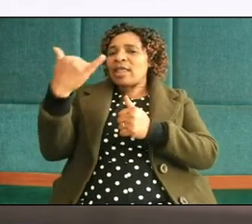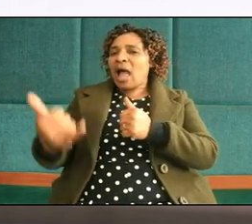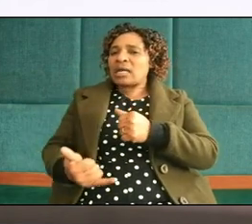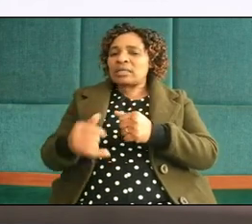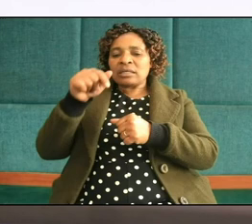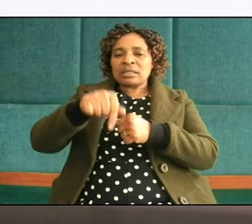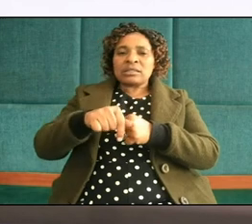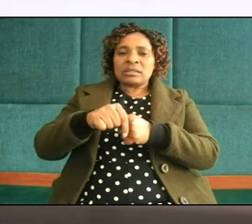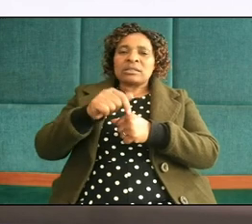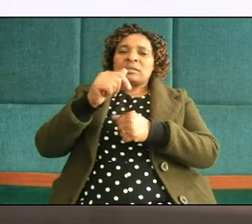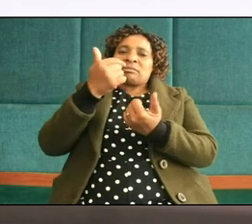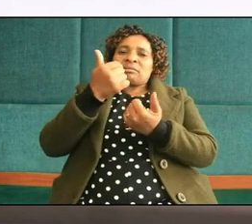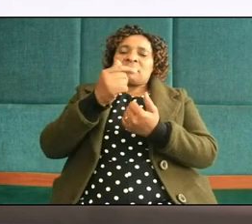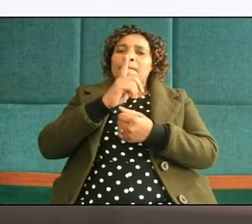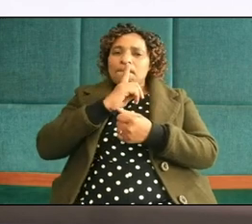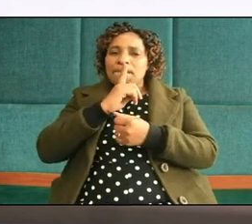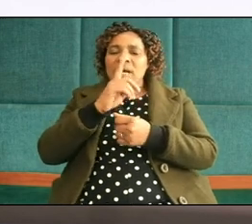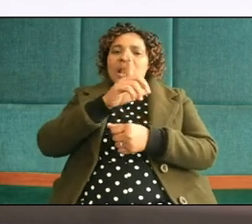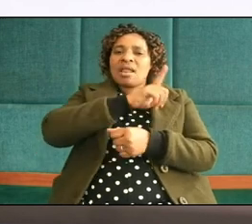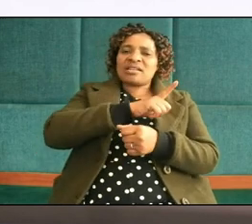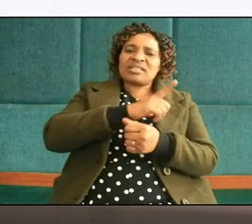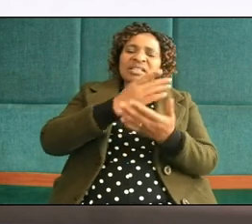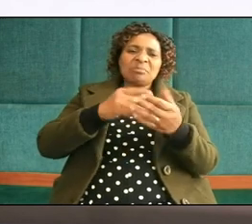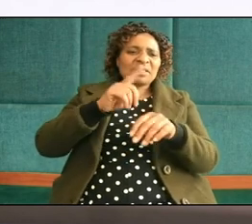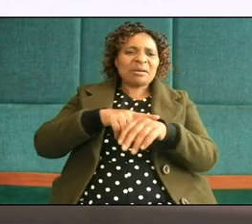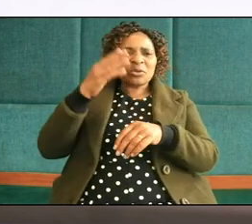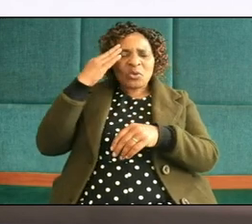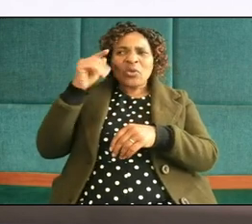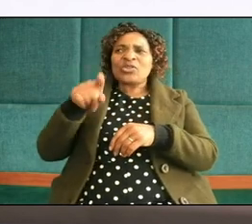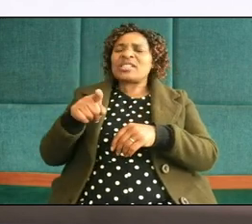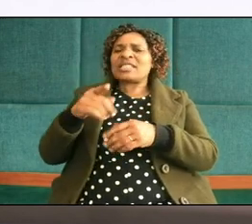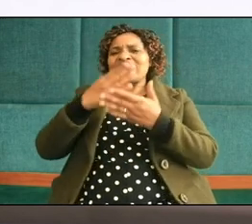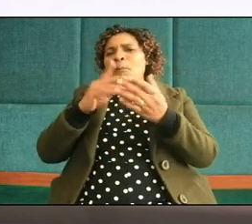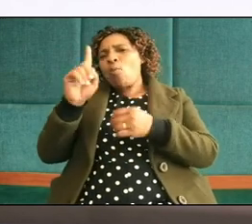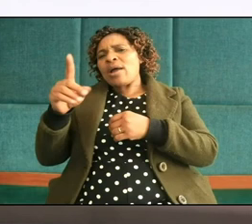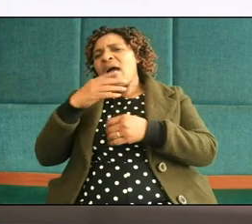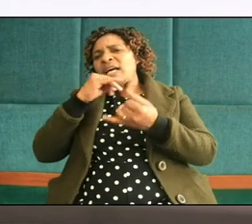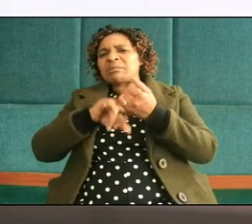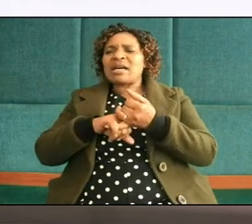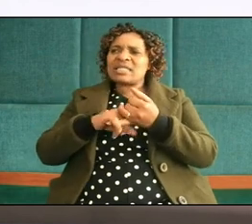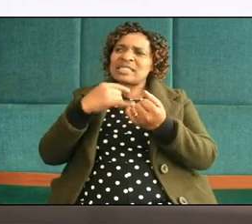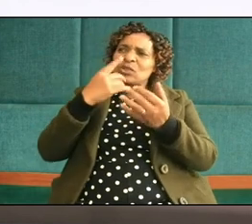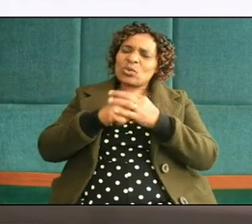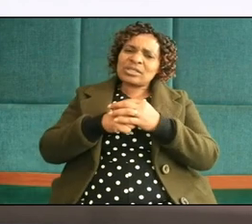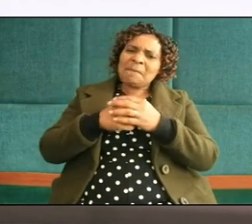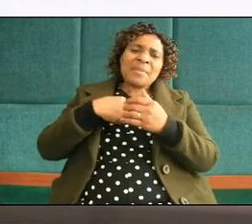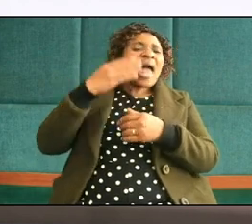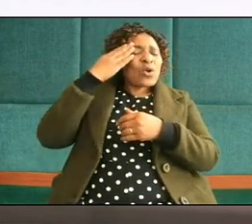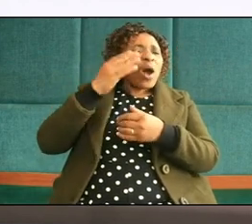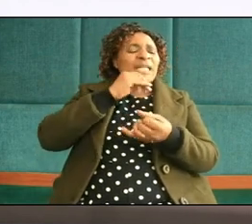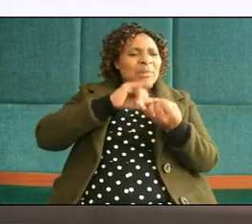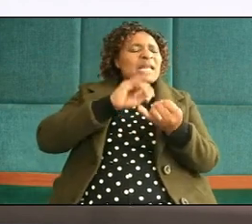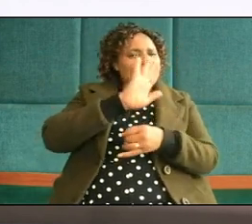sometimes she knows that this is a married husband he is a husband of somebody